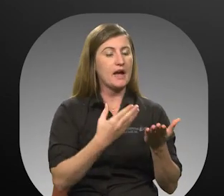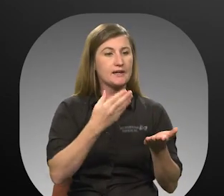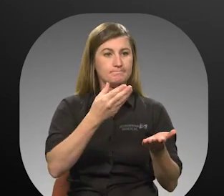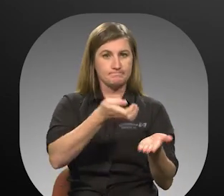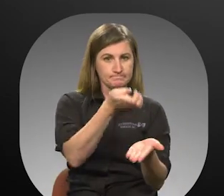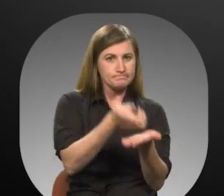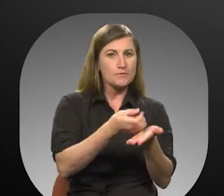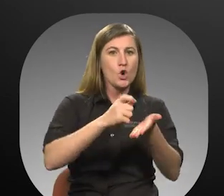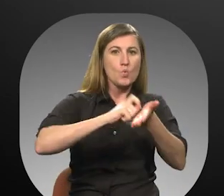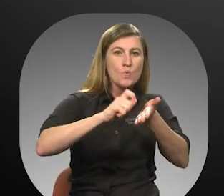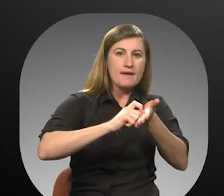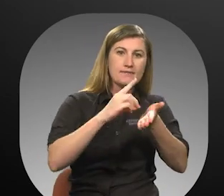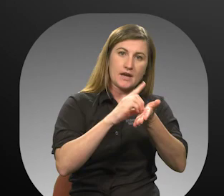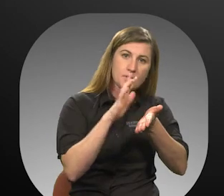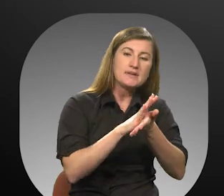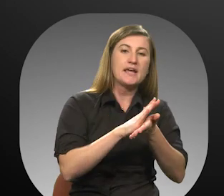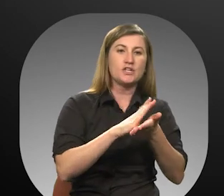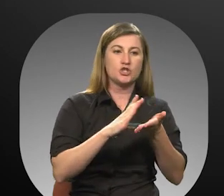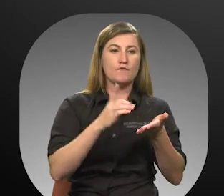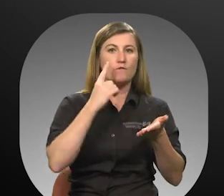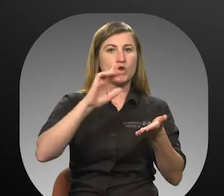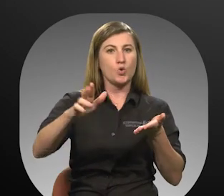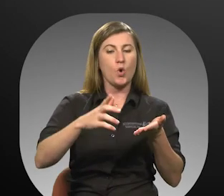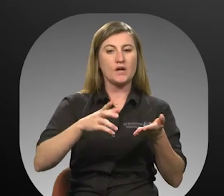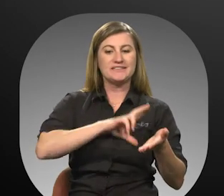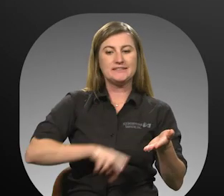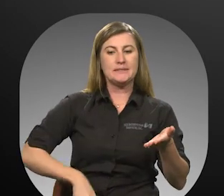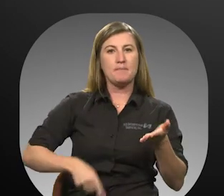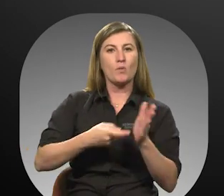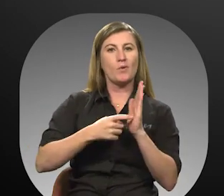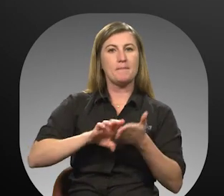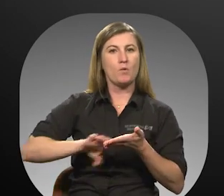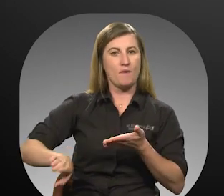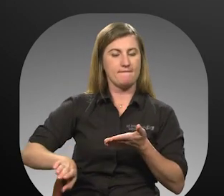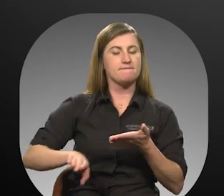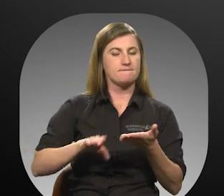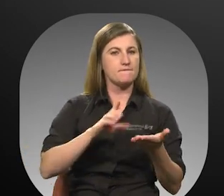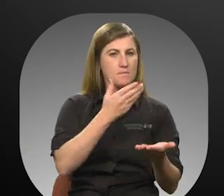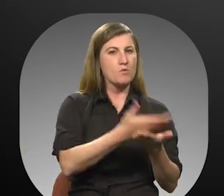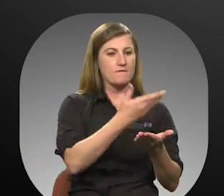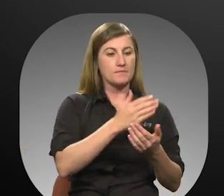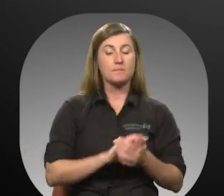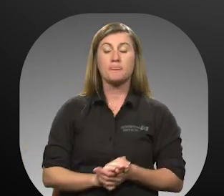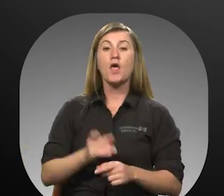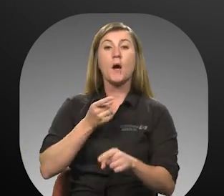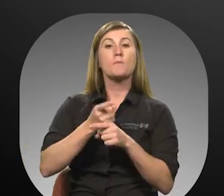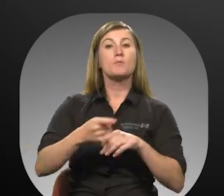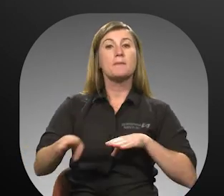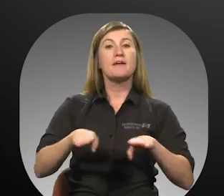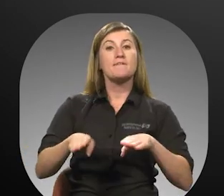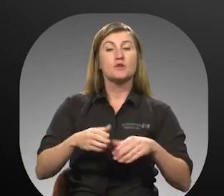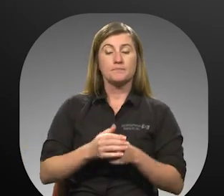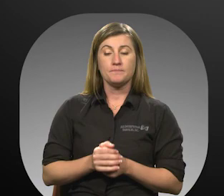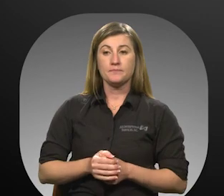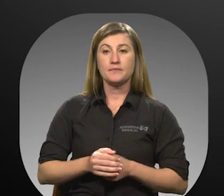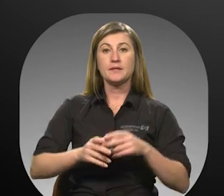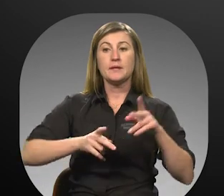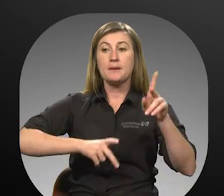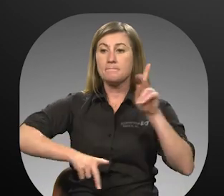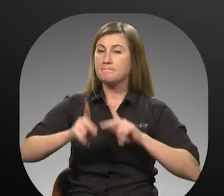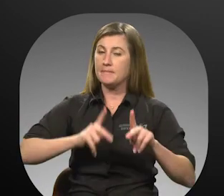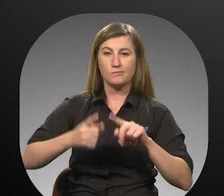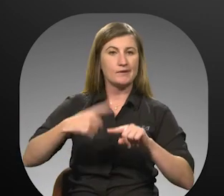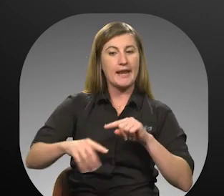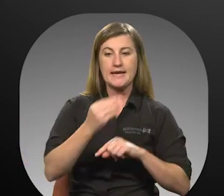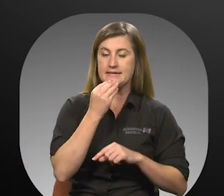Votran with written documentation to have the seatbelt requirement waived. 9. Appropriate Behavior 9. Passengers may not